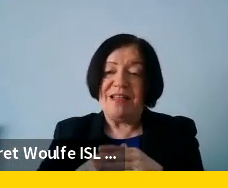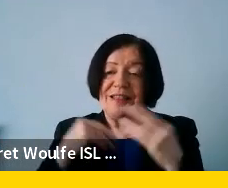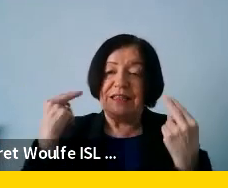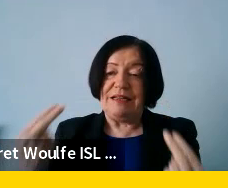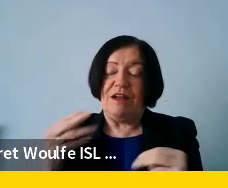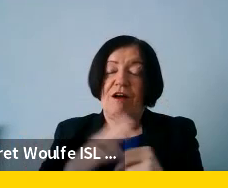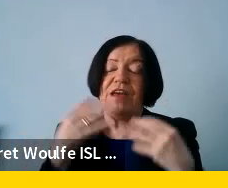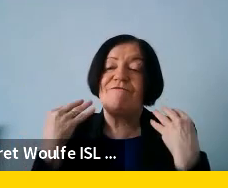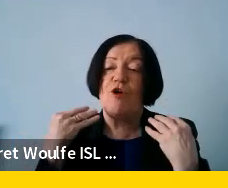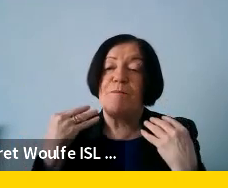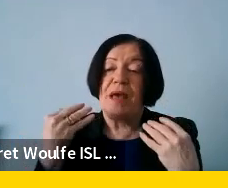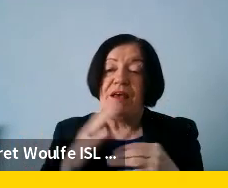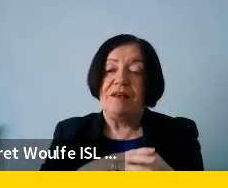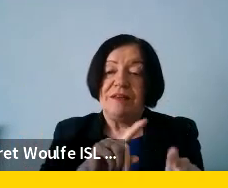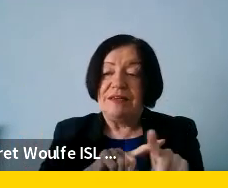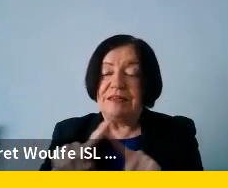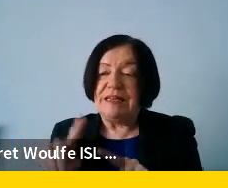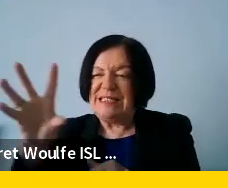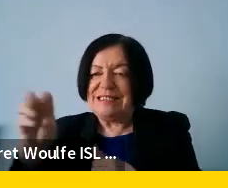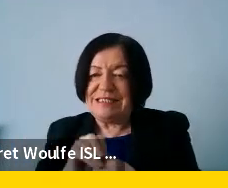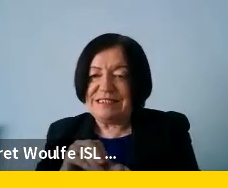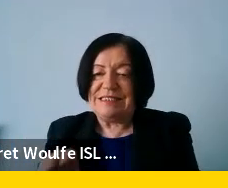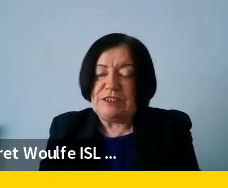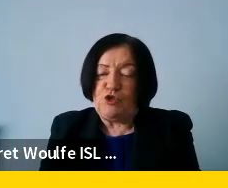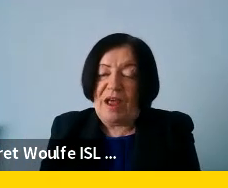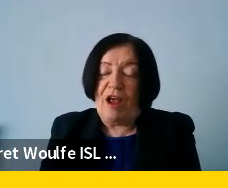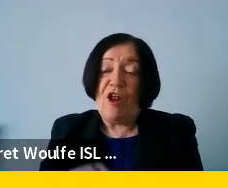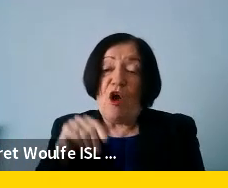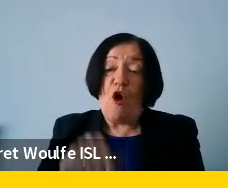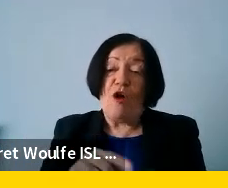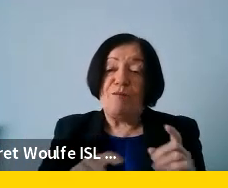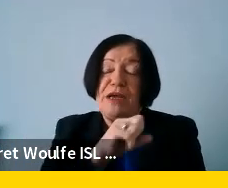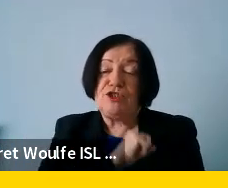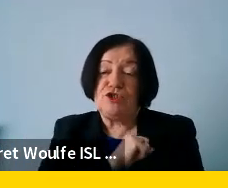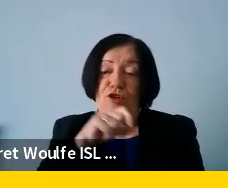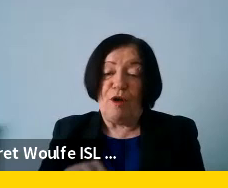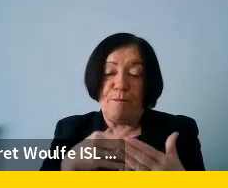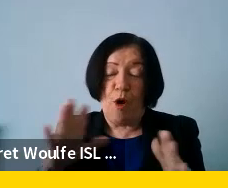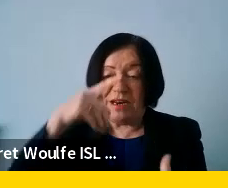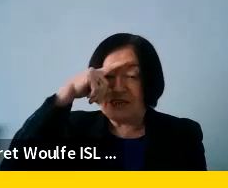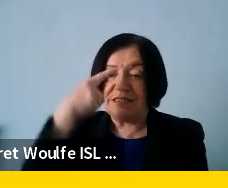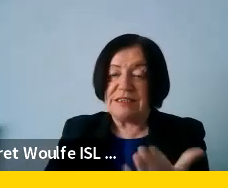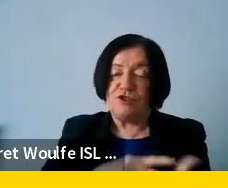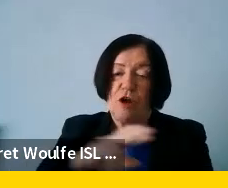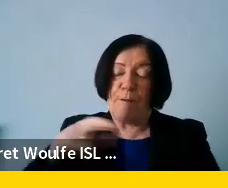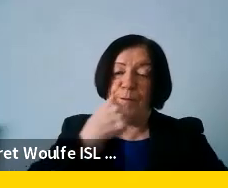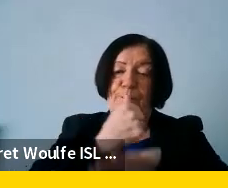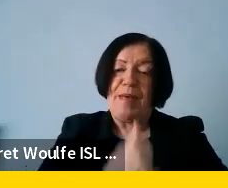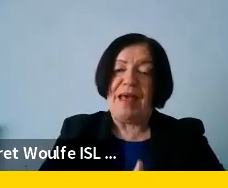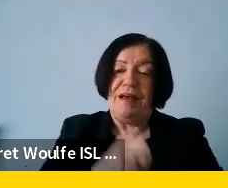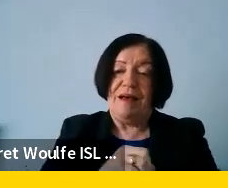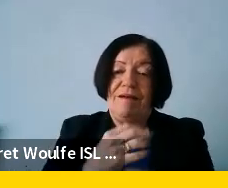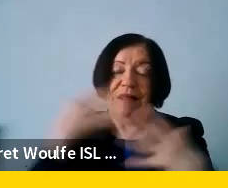of information for very exceptional cases, or ensuring, for example, that public decisions are not based on big